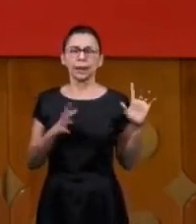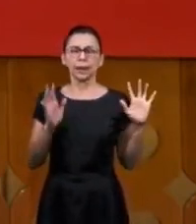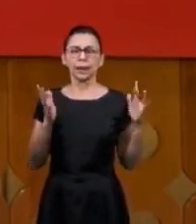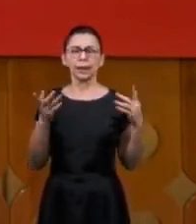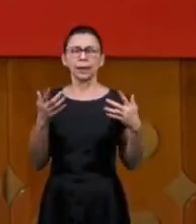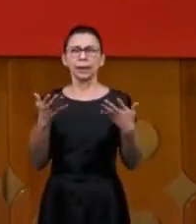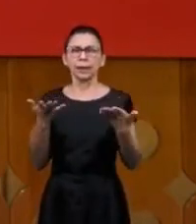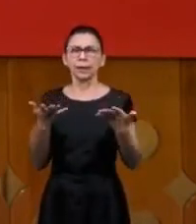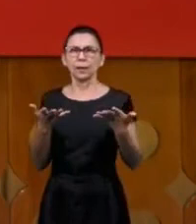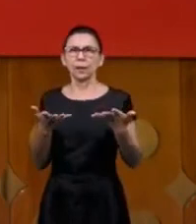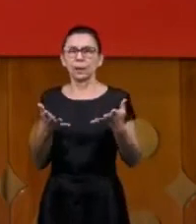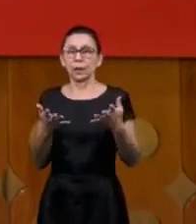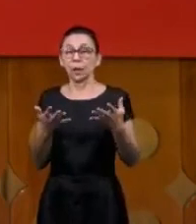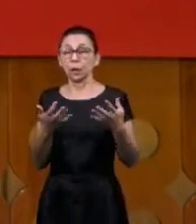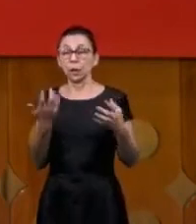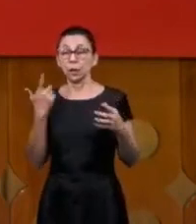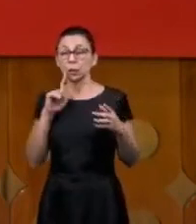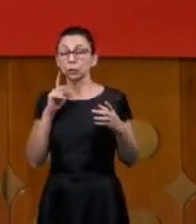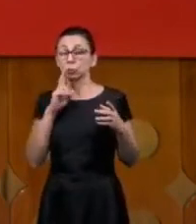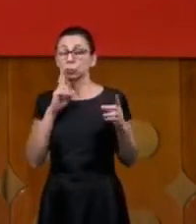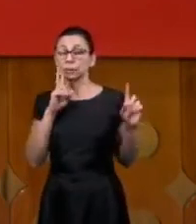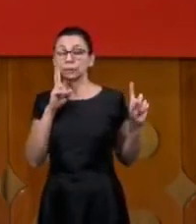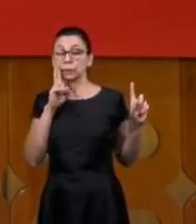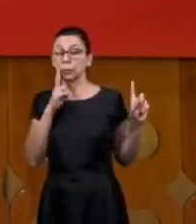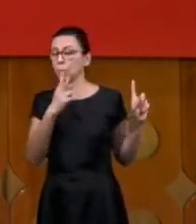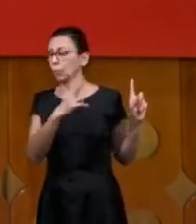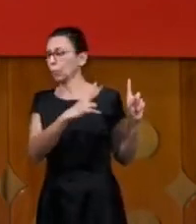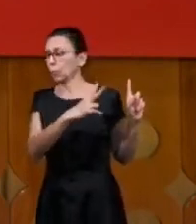he I can't look at him